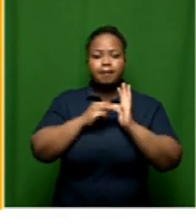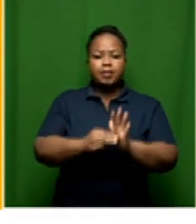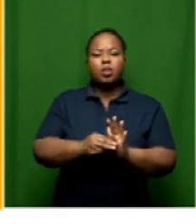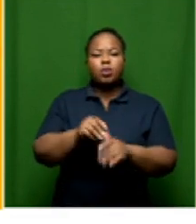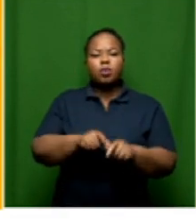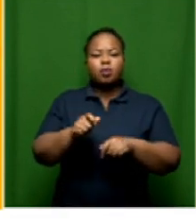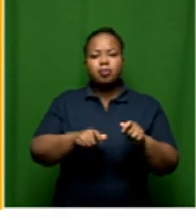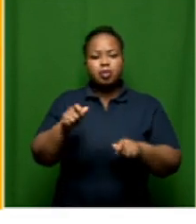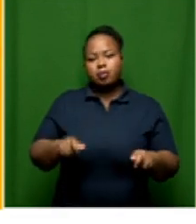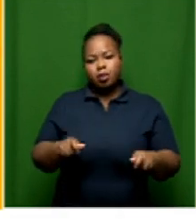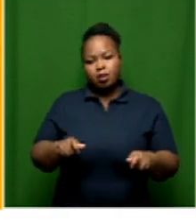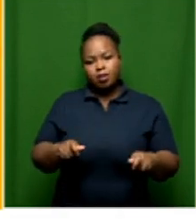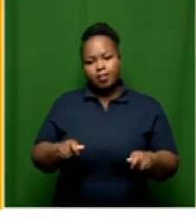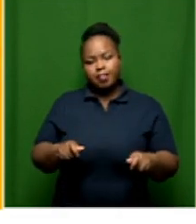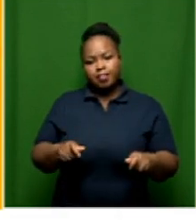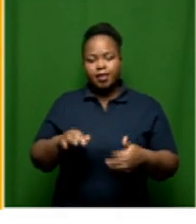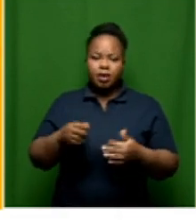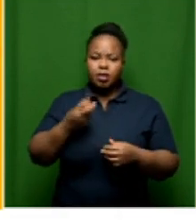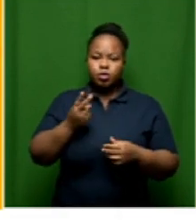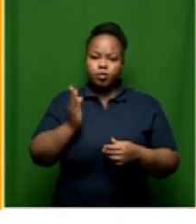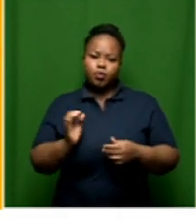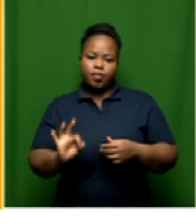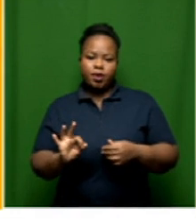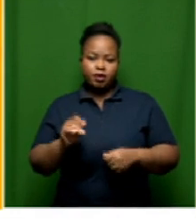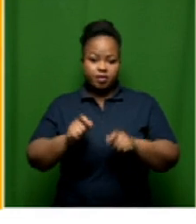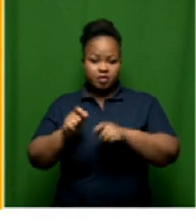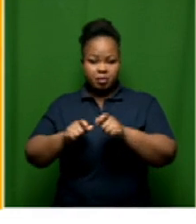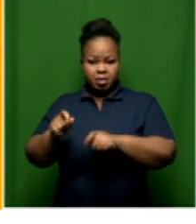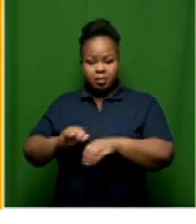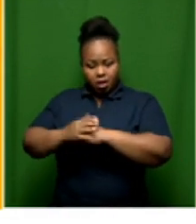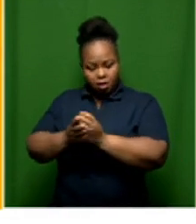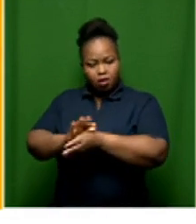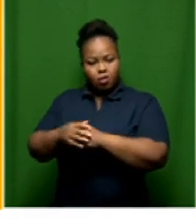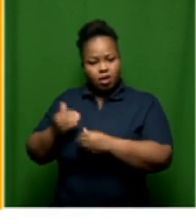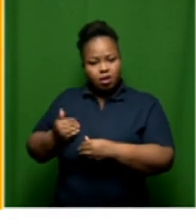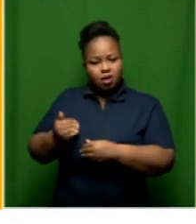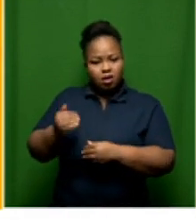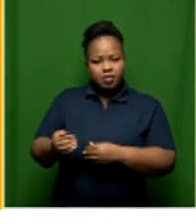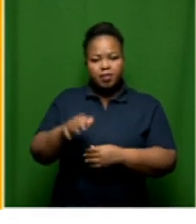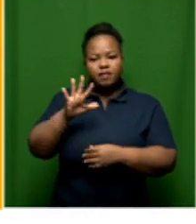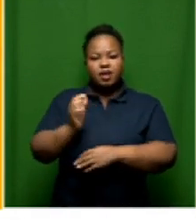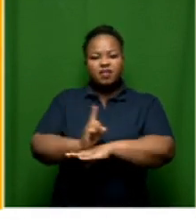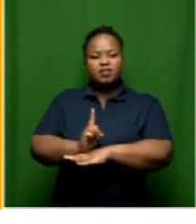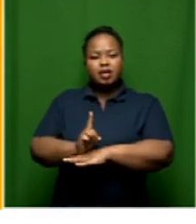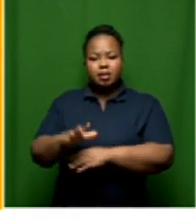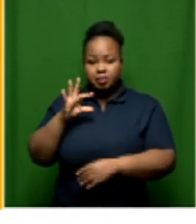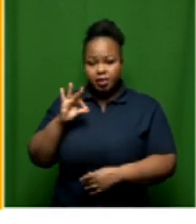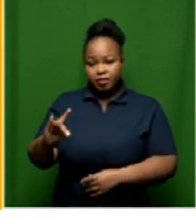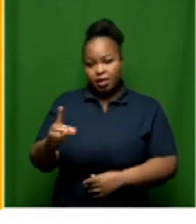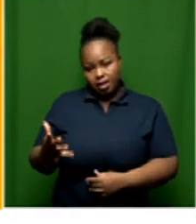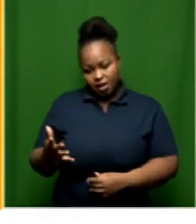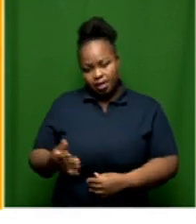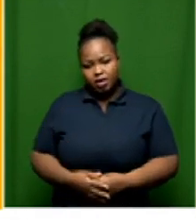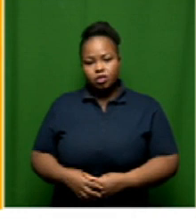yourself, let's say two-thirds of the population wash their hands five times a day. Now,